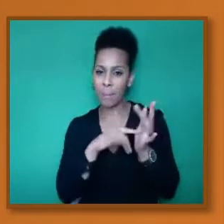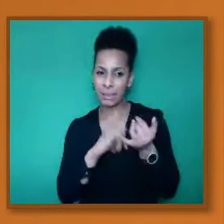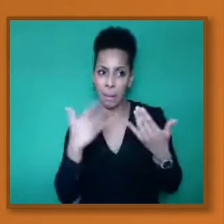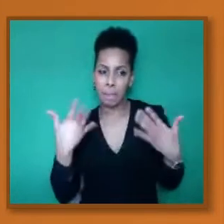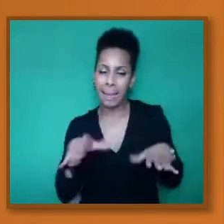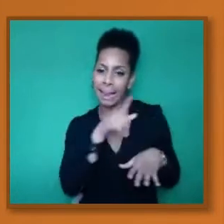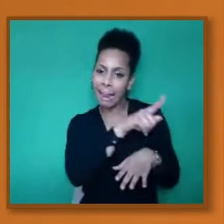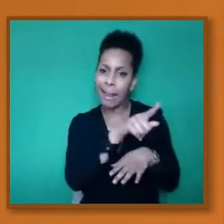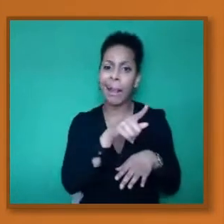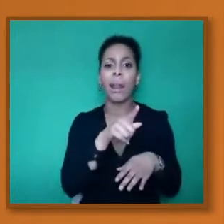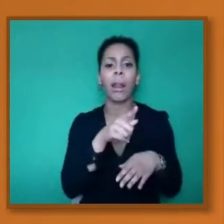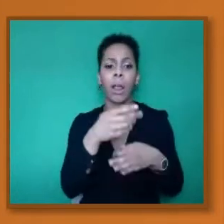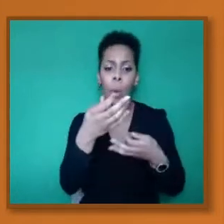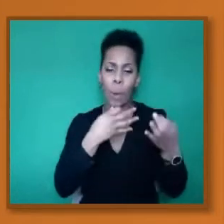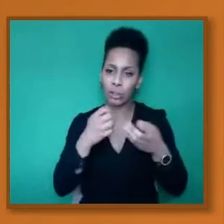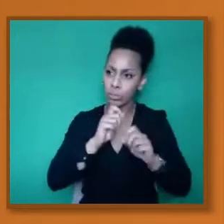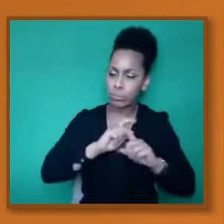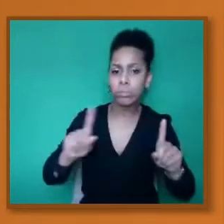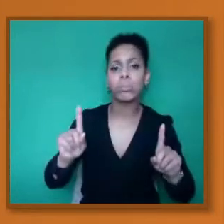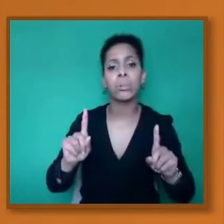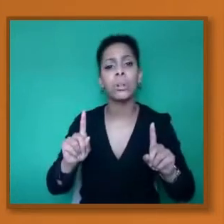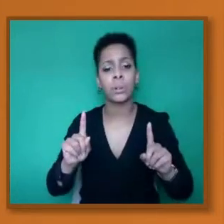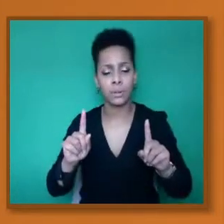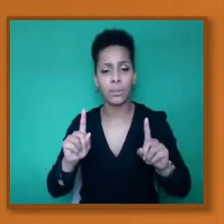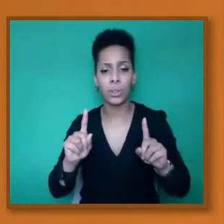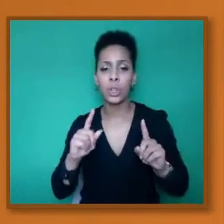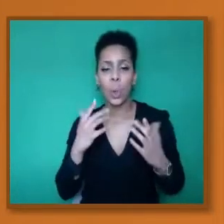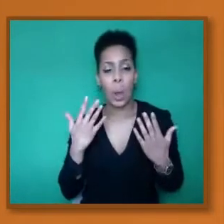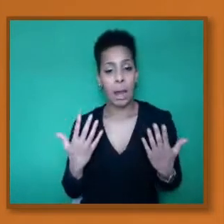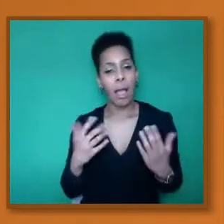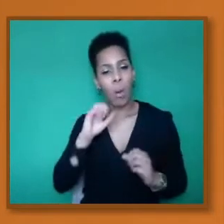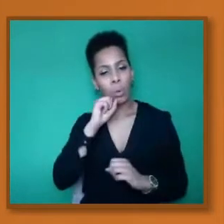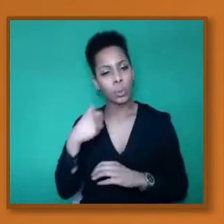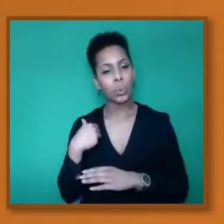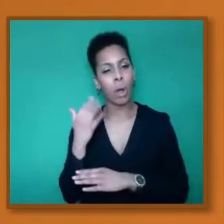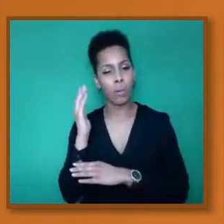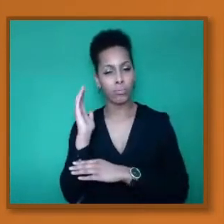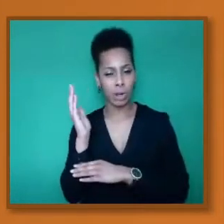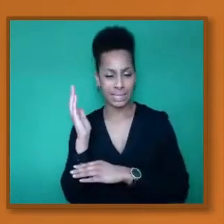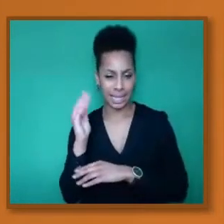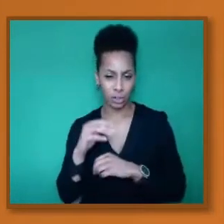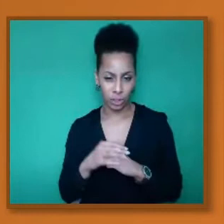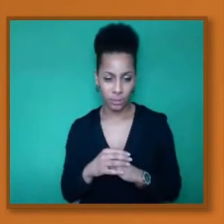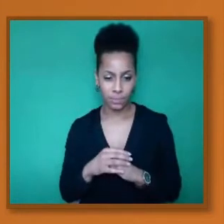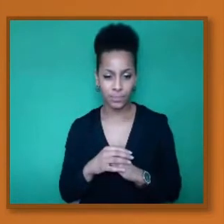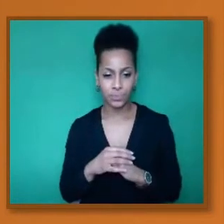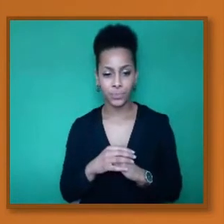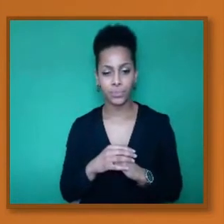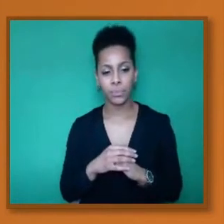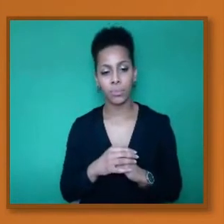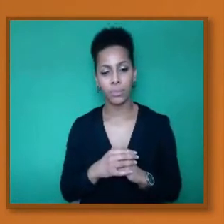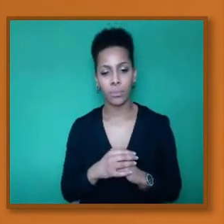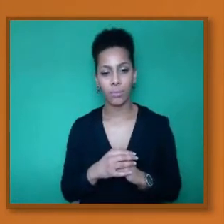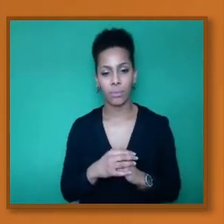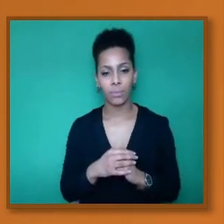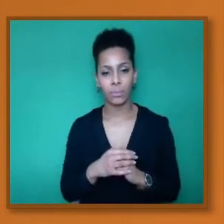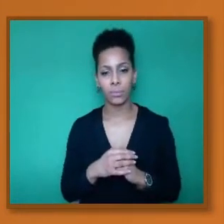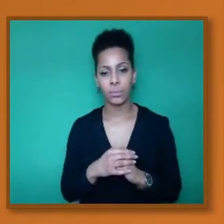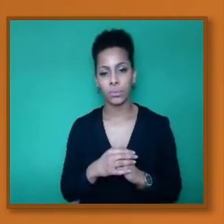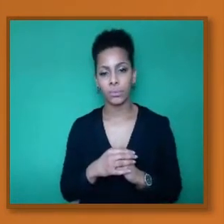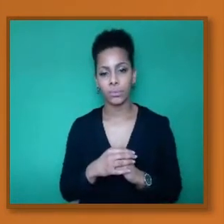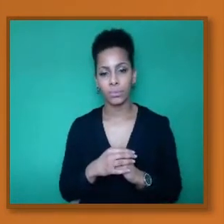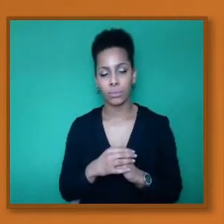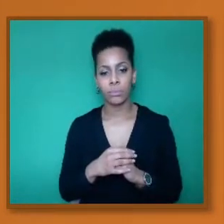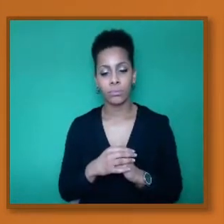we're actually going to do a presentation. So I wonder whether or not the